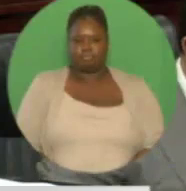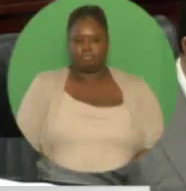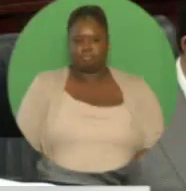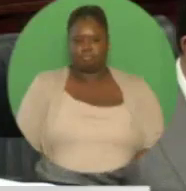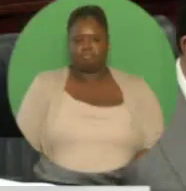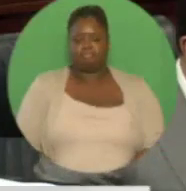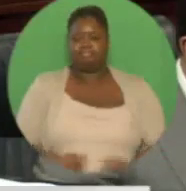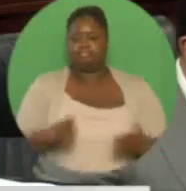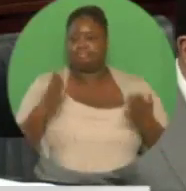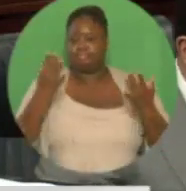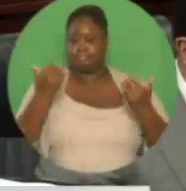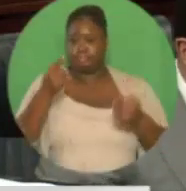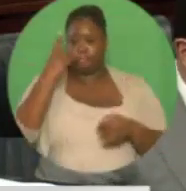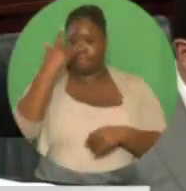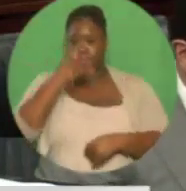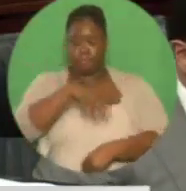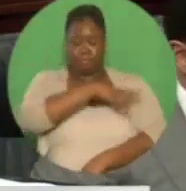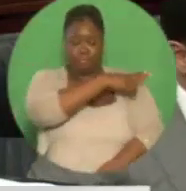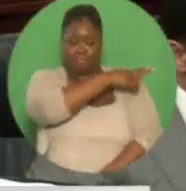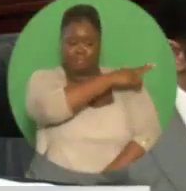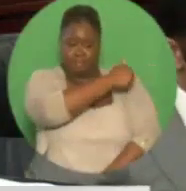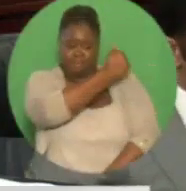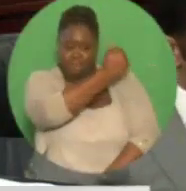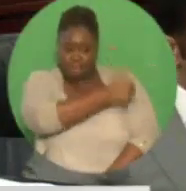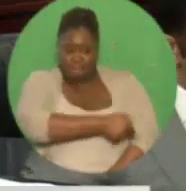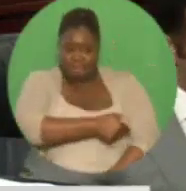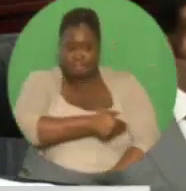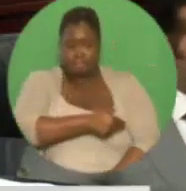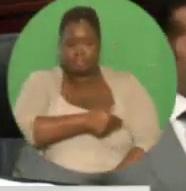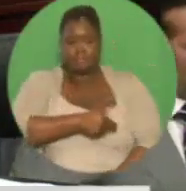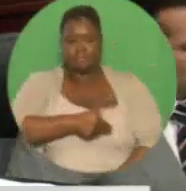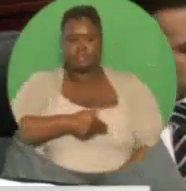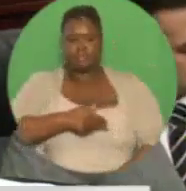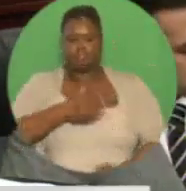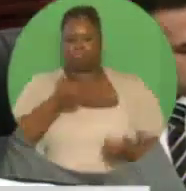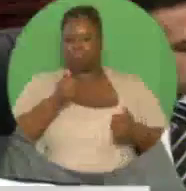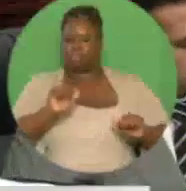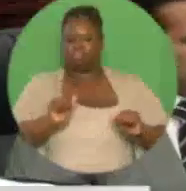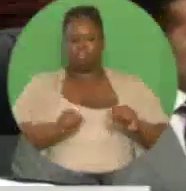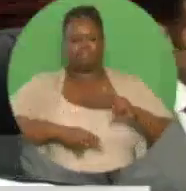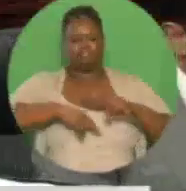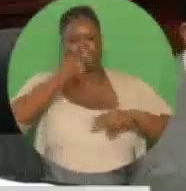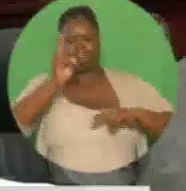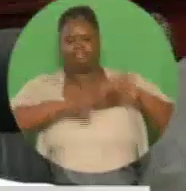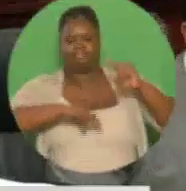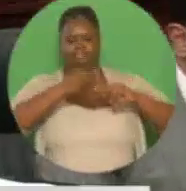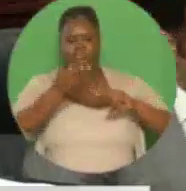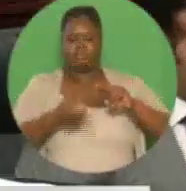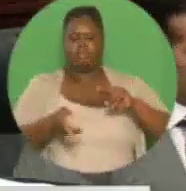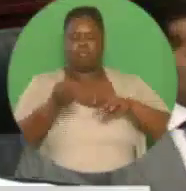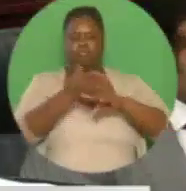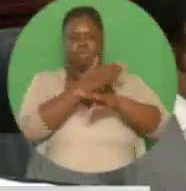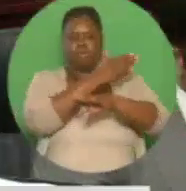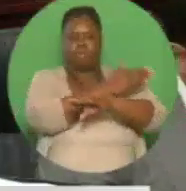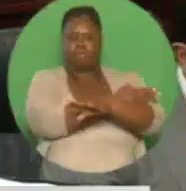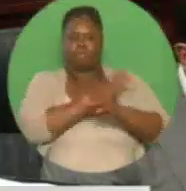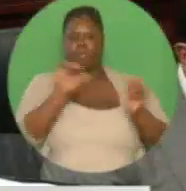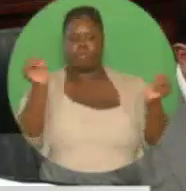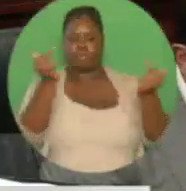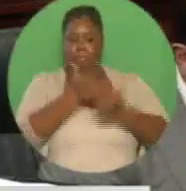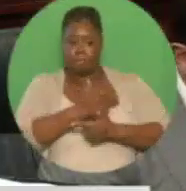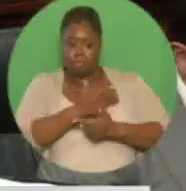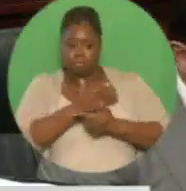primary and secondary health institutions. The Point 14 Hospital is scheduled to be operationalized in September